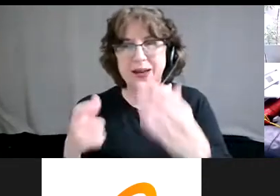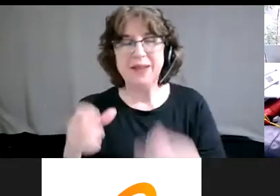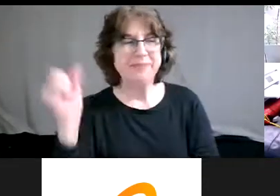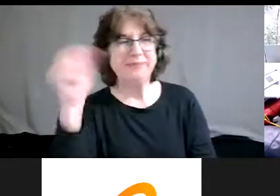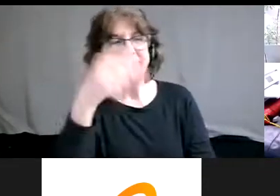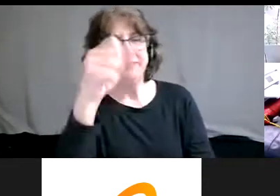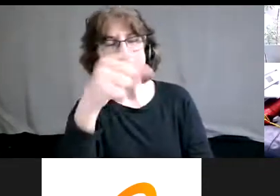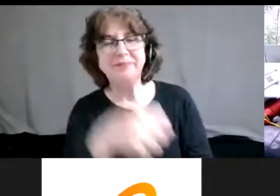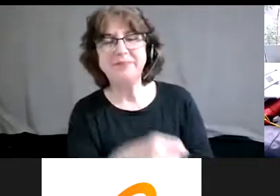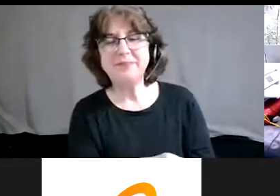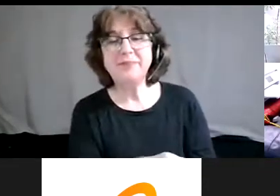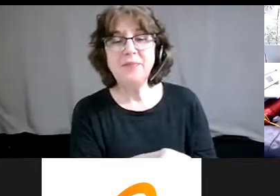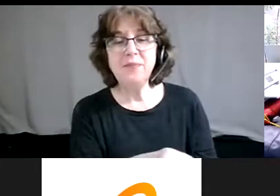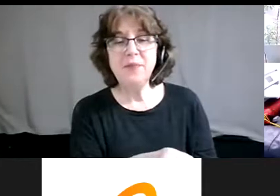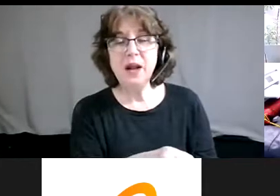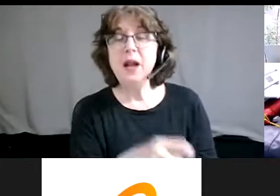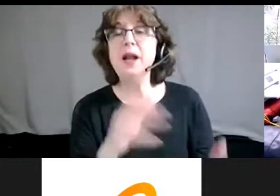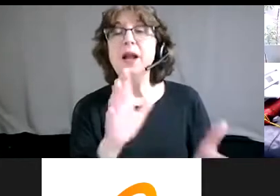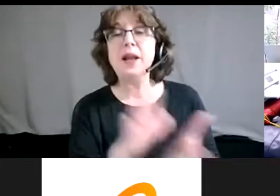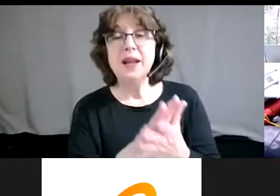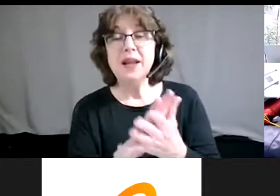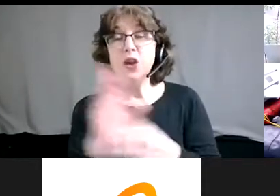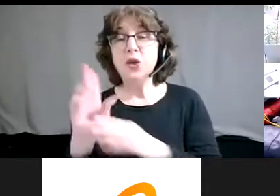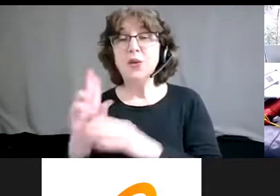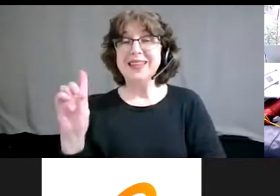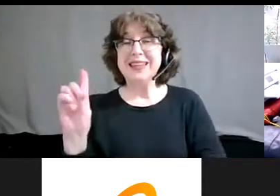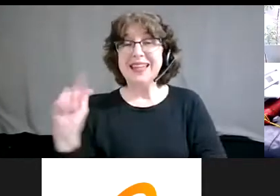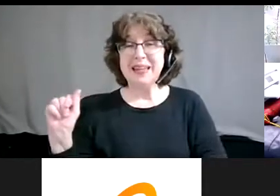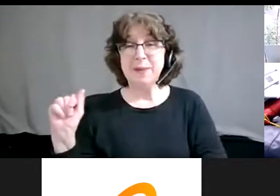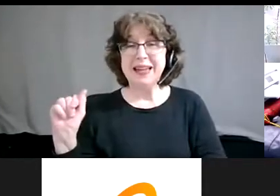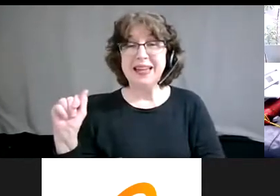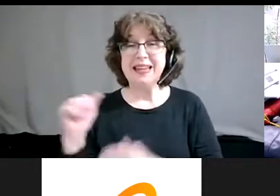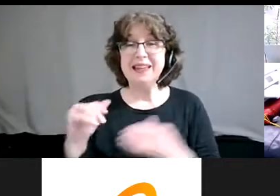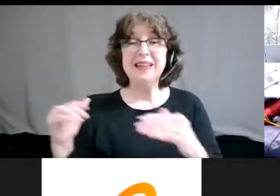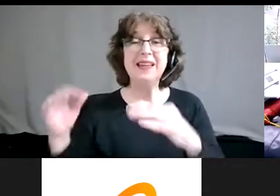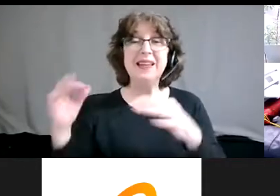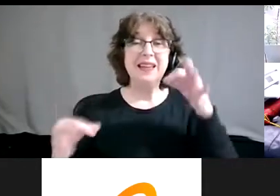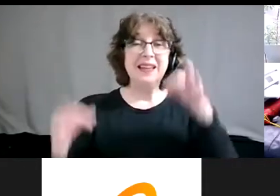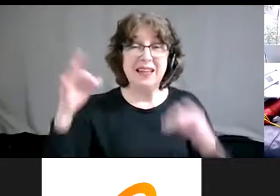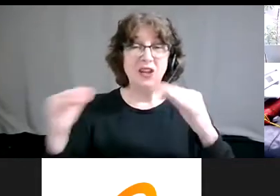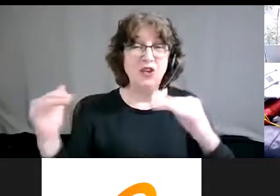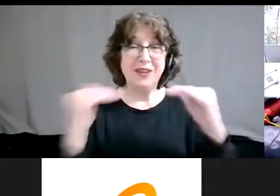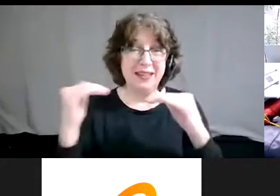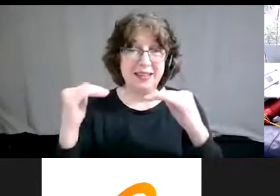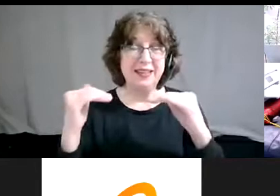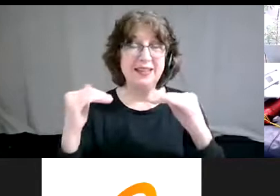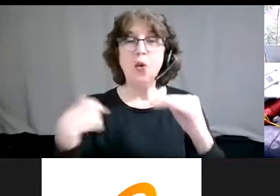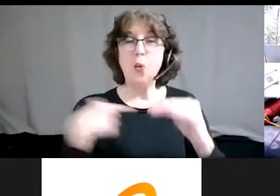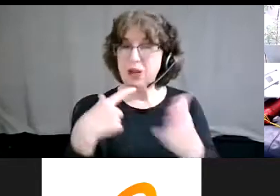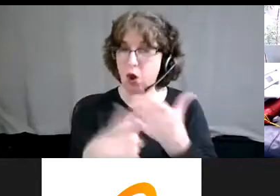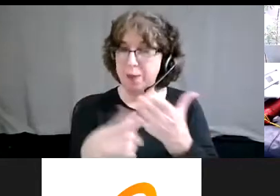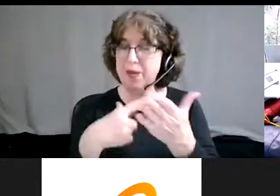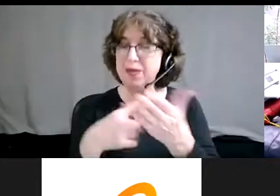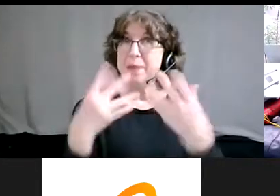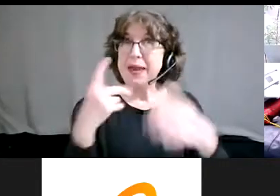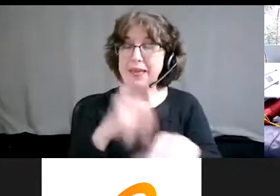definitely. So we have used the term disability justice before in this series several times and it's